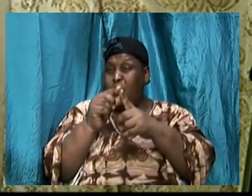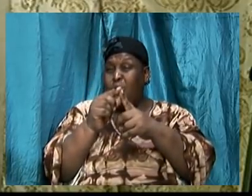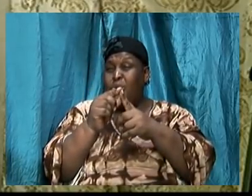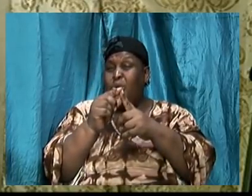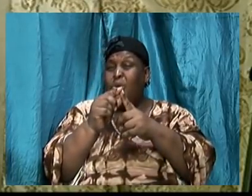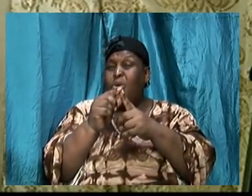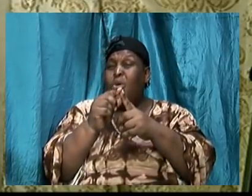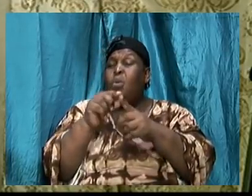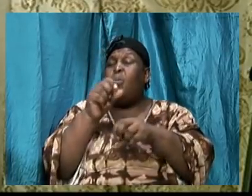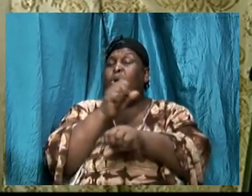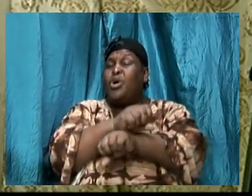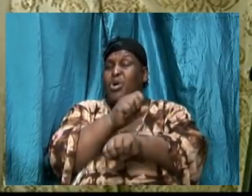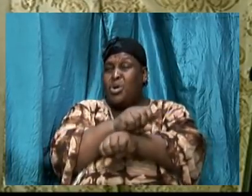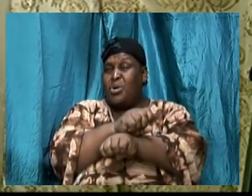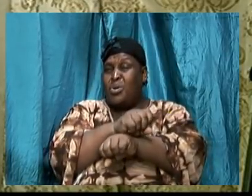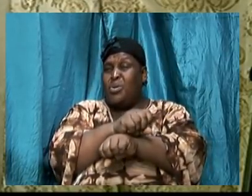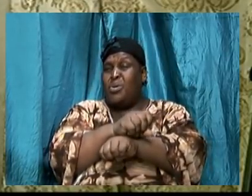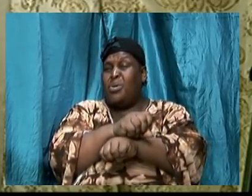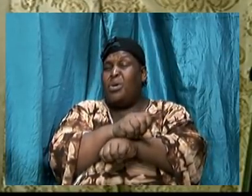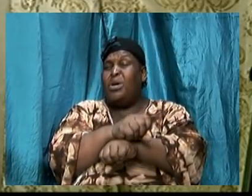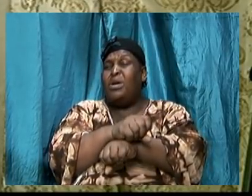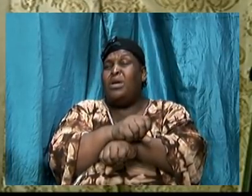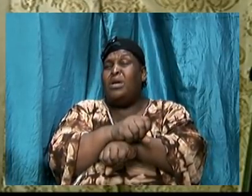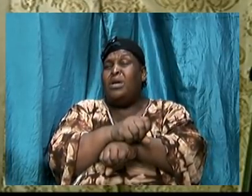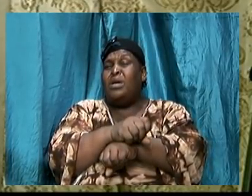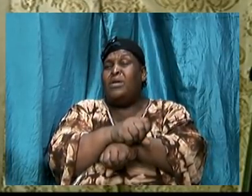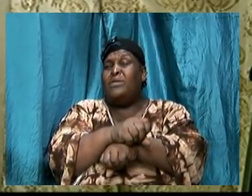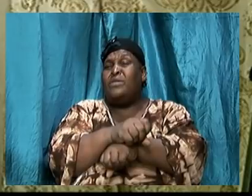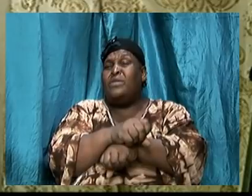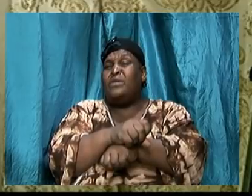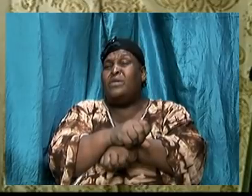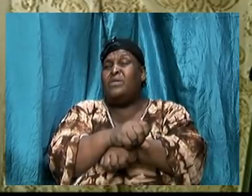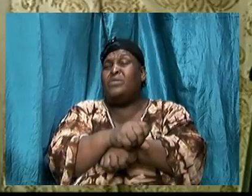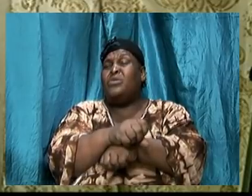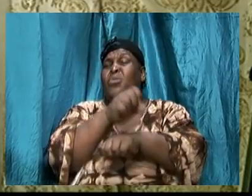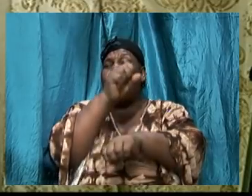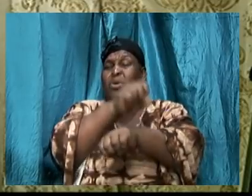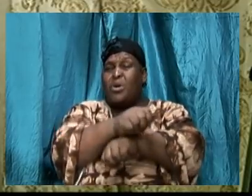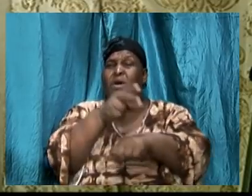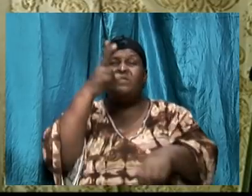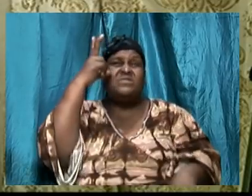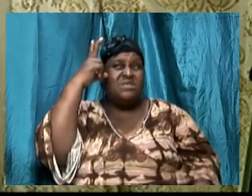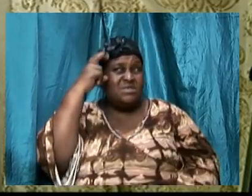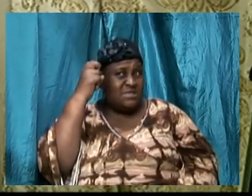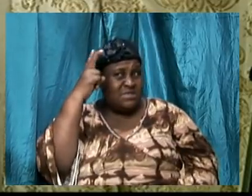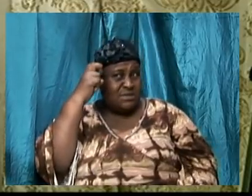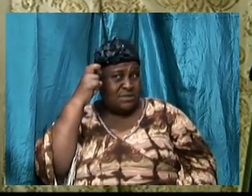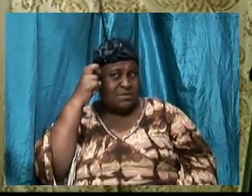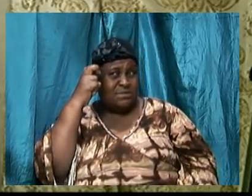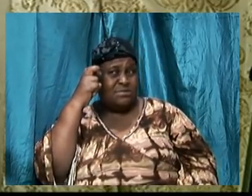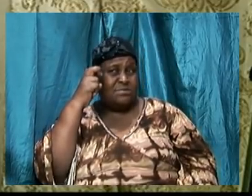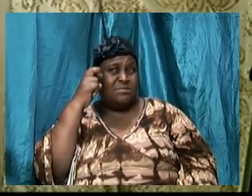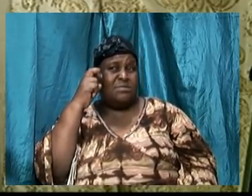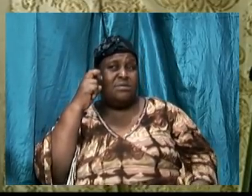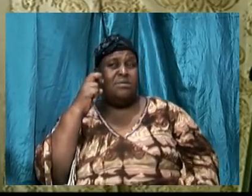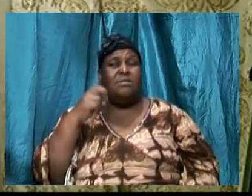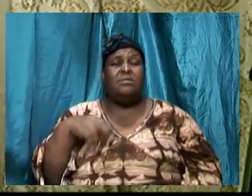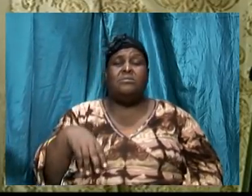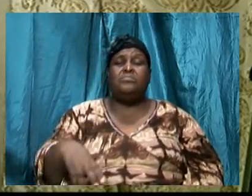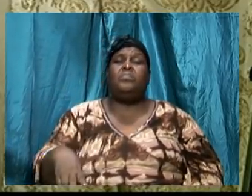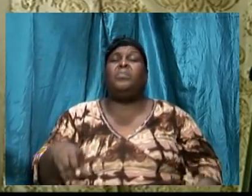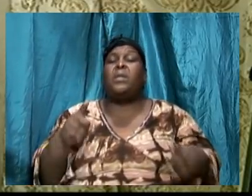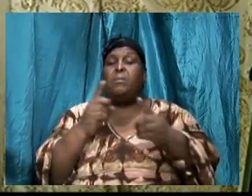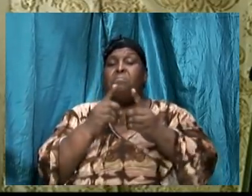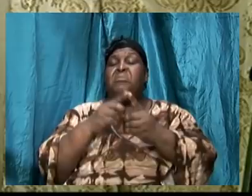mode of operation of Satan. And when we met last week, we examined the two